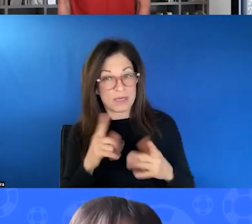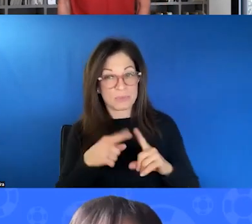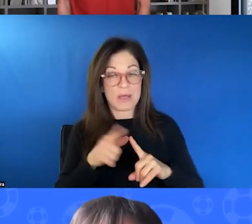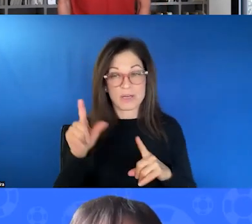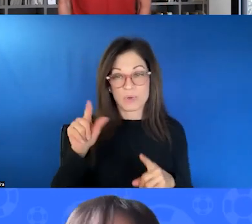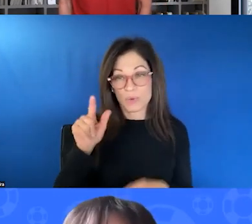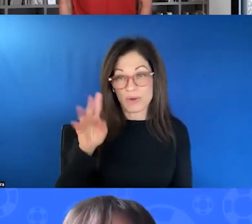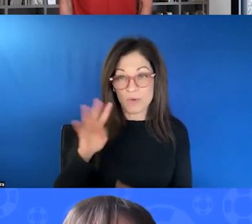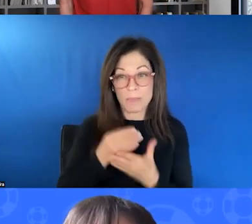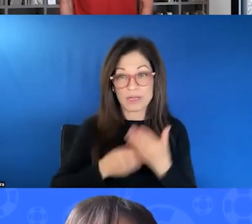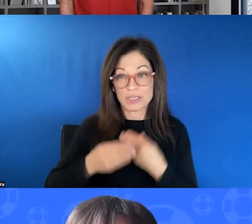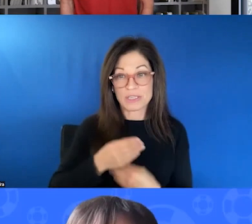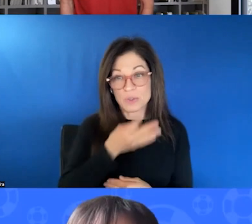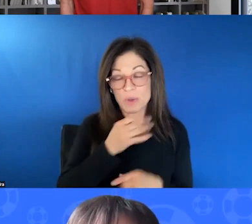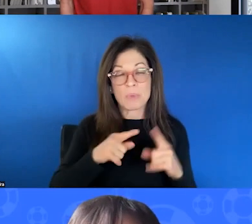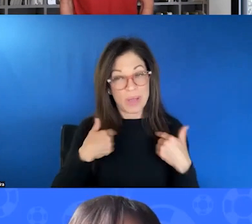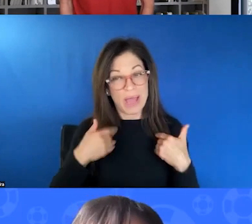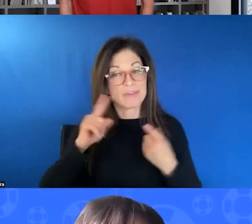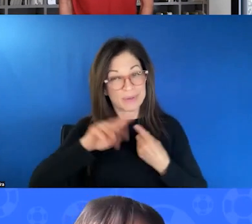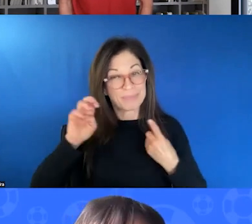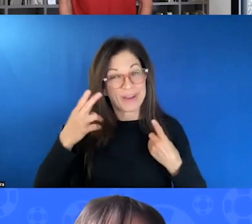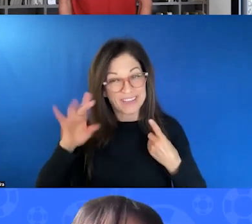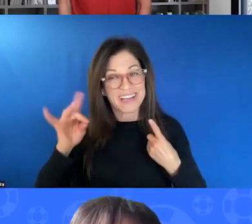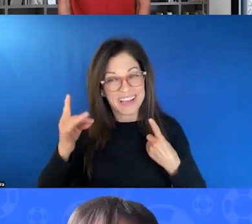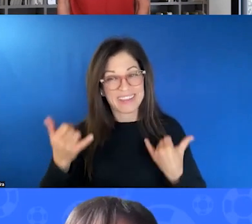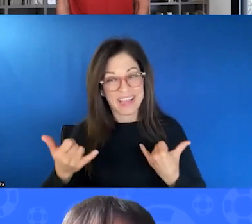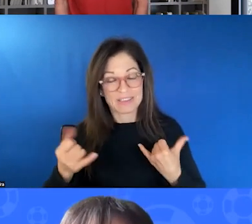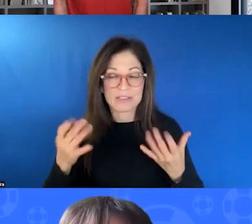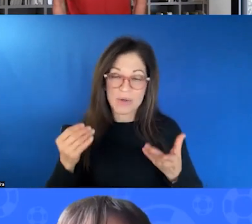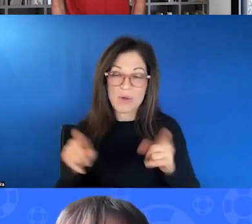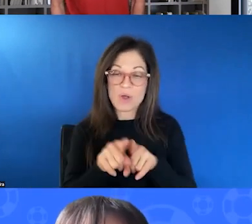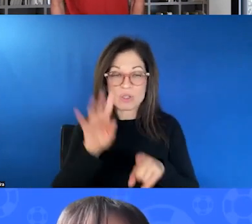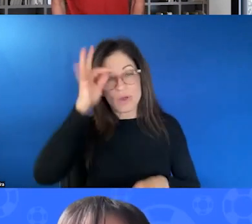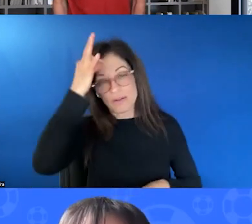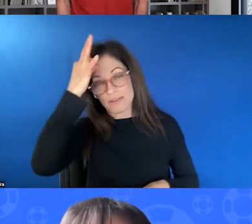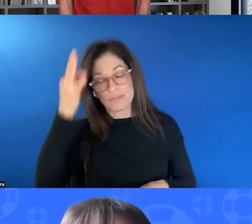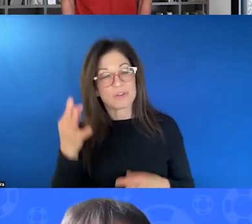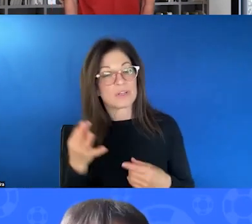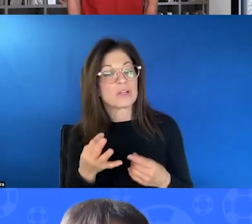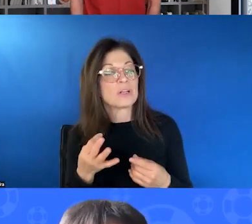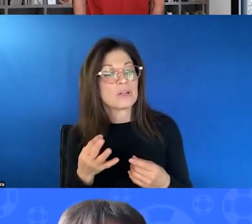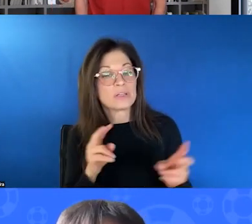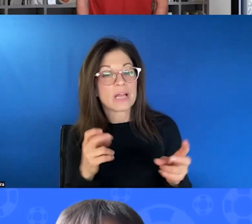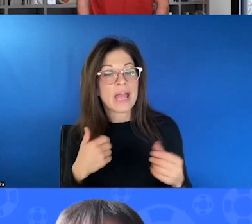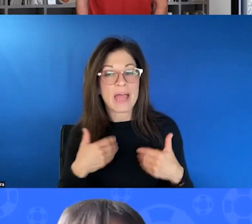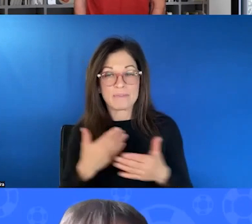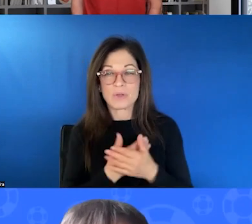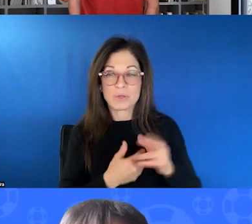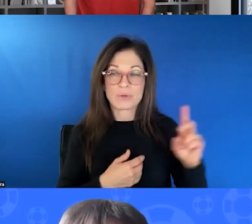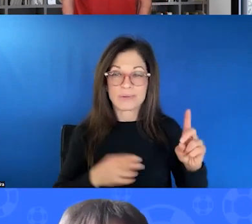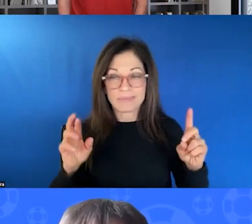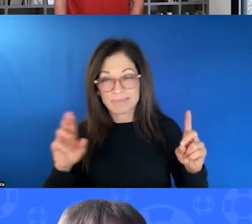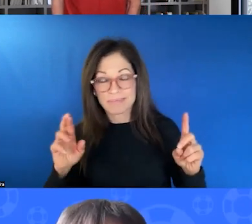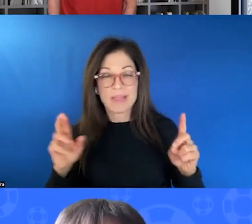But we'll see. We'll see. We have until March 8th now. So also on the federal horizon, we've had some new bipartisan legislation introduced